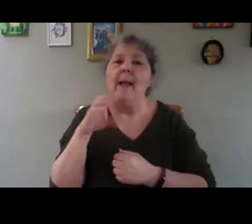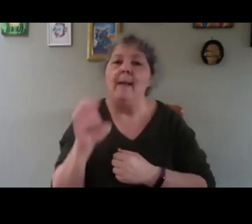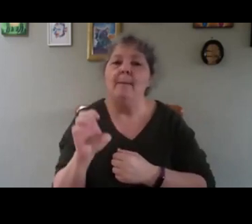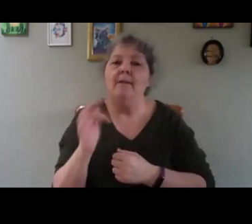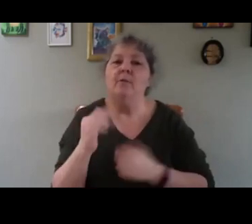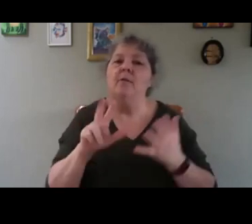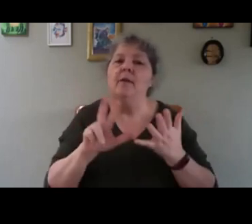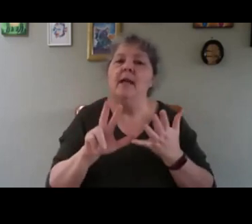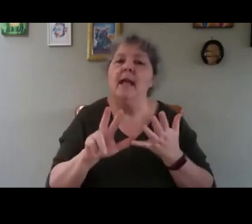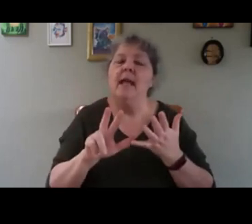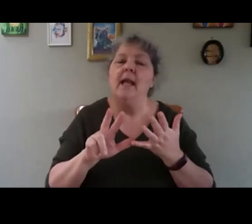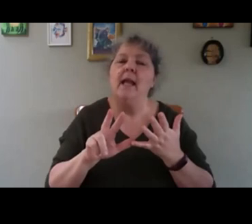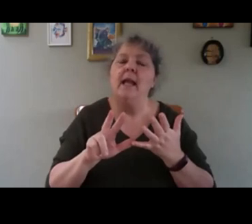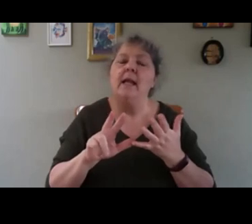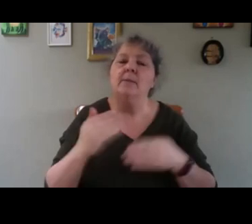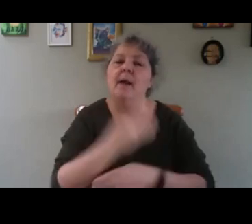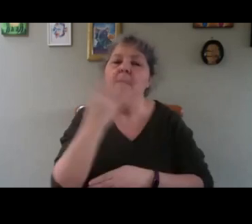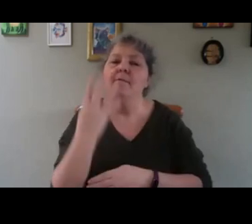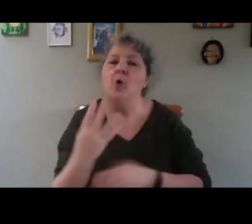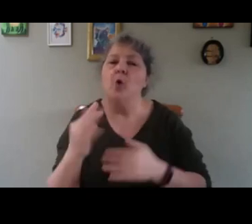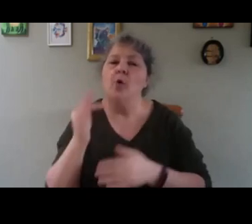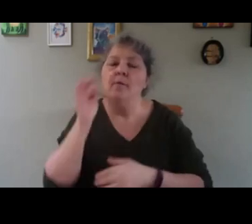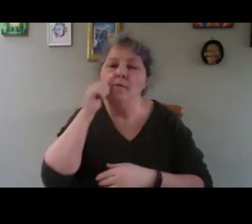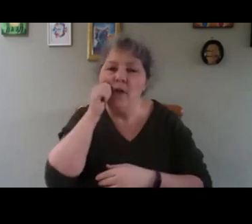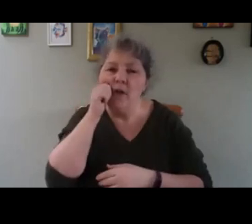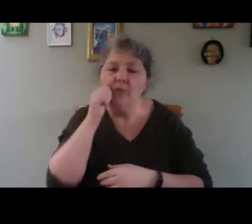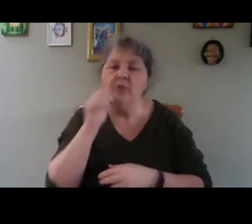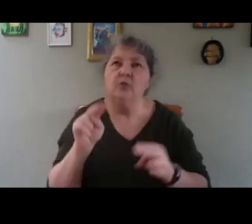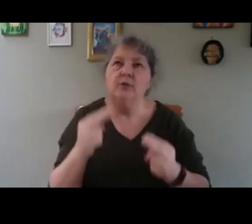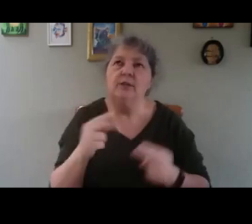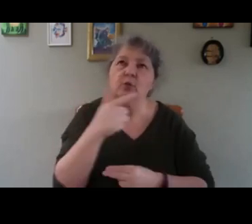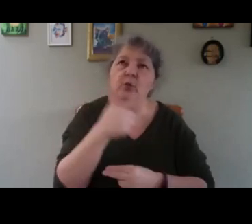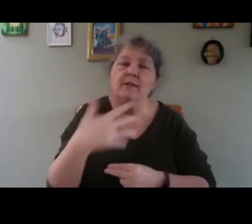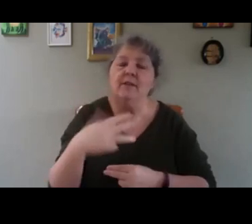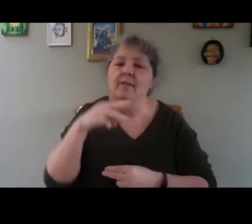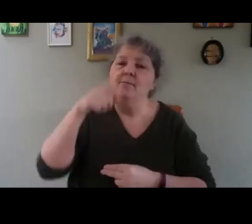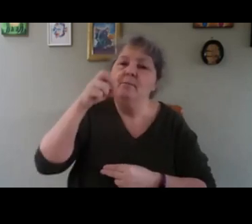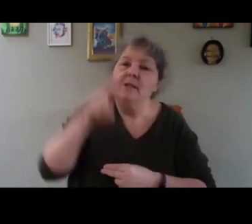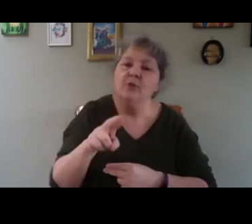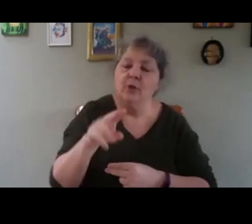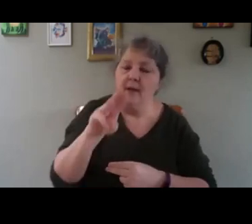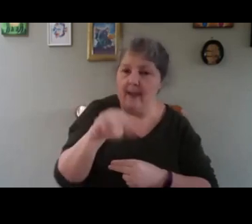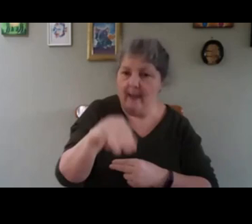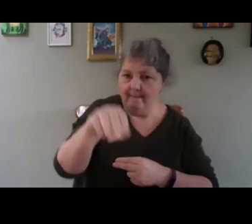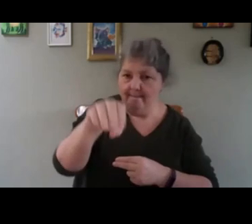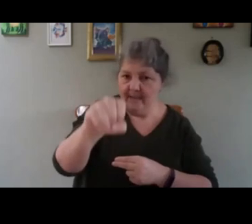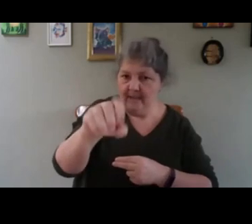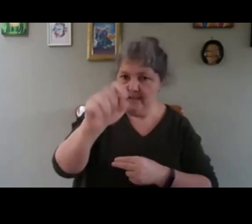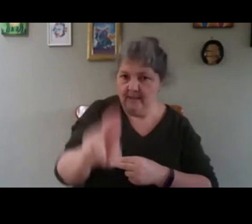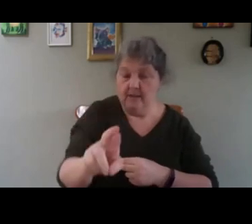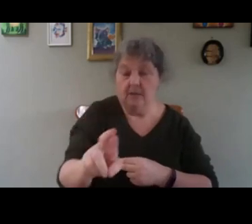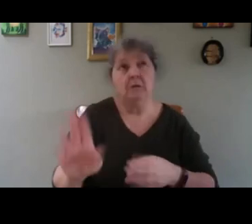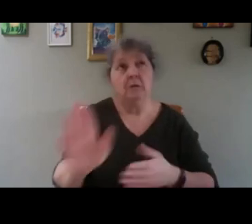foot by four foot, you need 25 meters. It costs 90 euro,